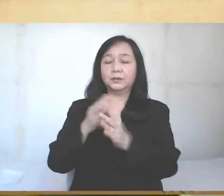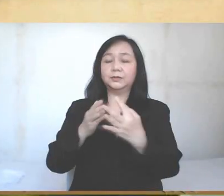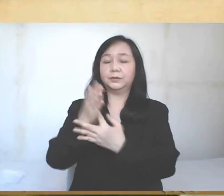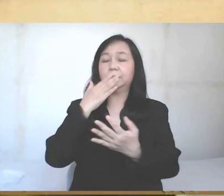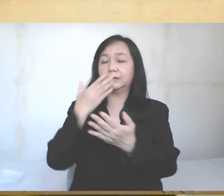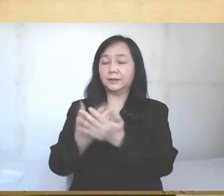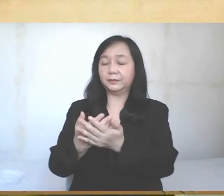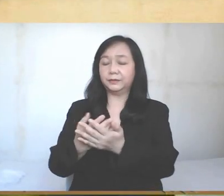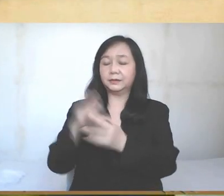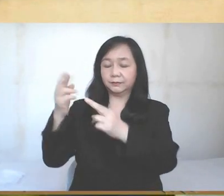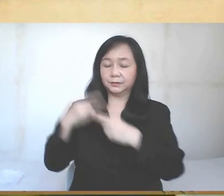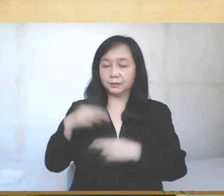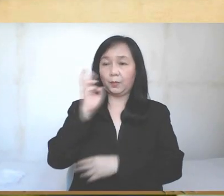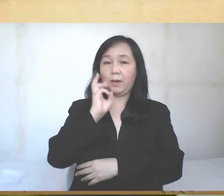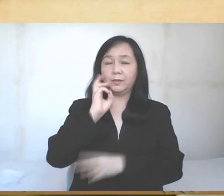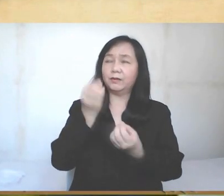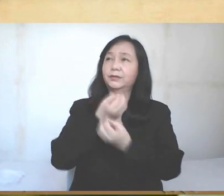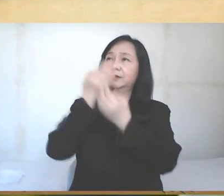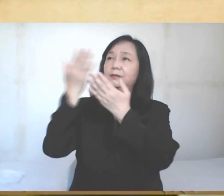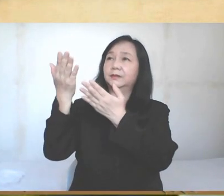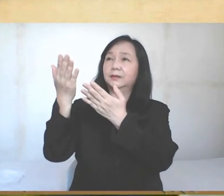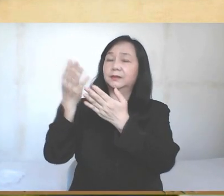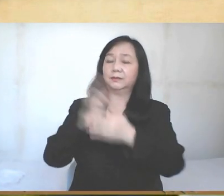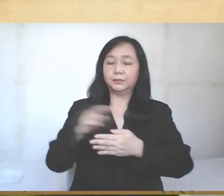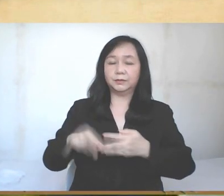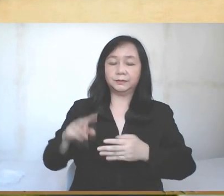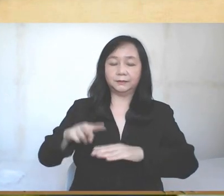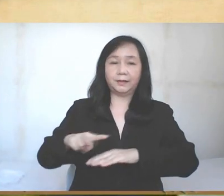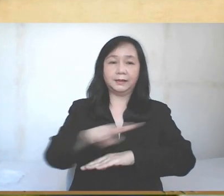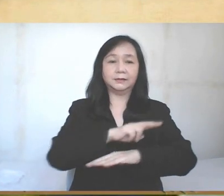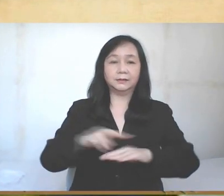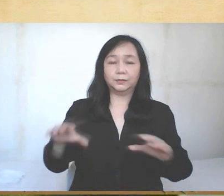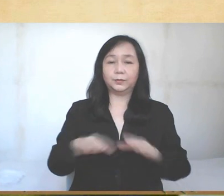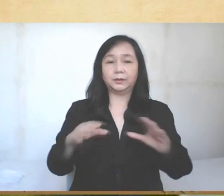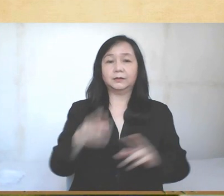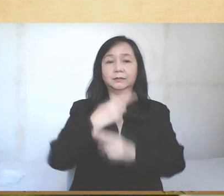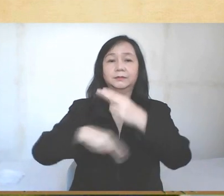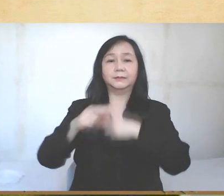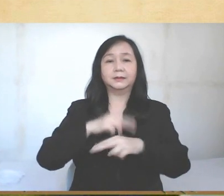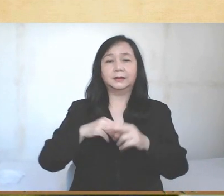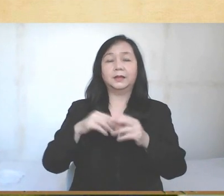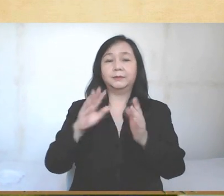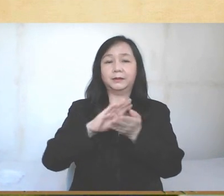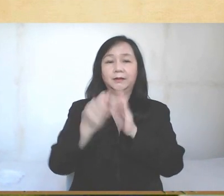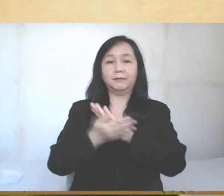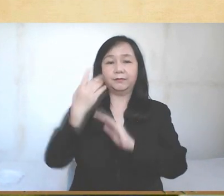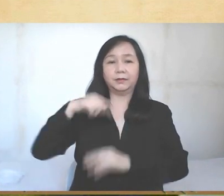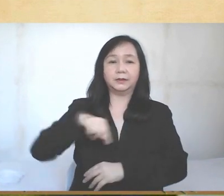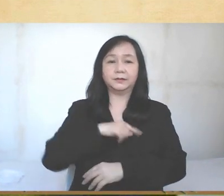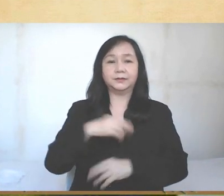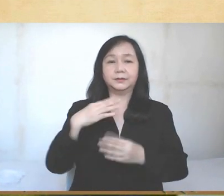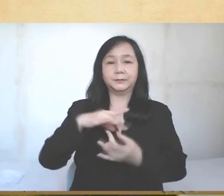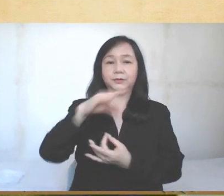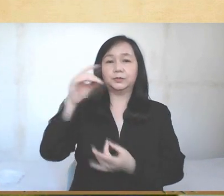all creation, for through your goodness we have received, this wine we offer you, fruit of the vine and work of human hands, and will become for